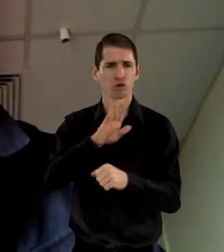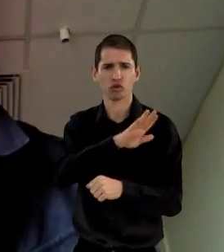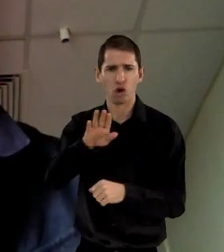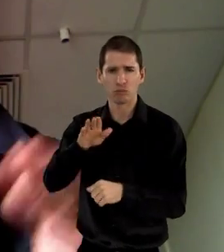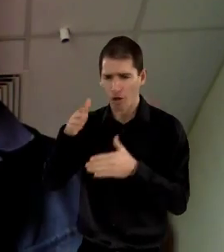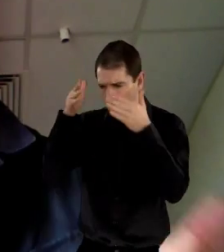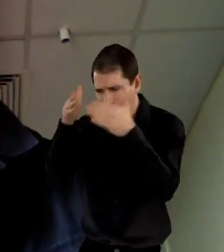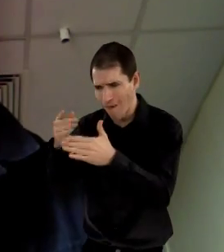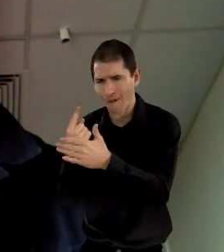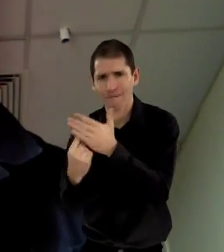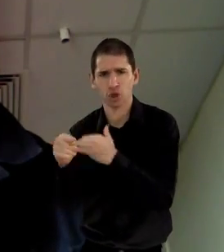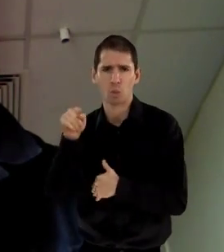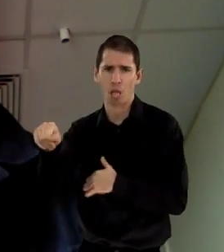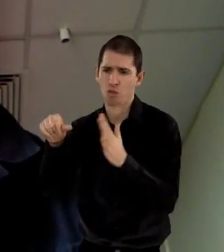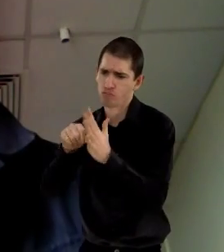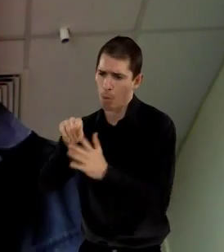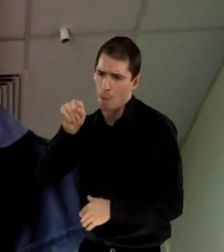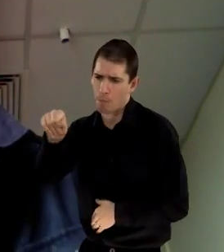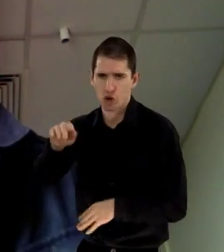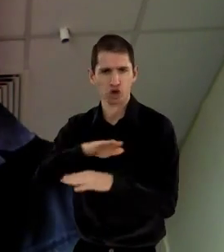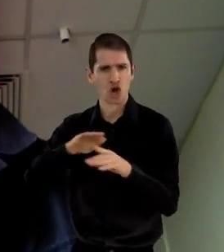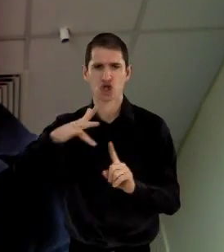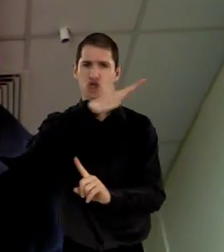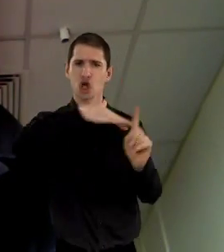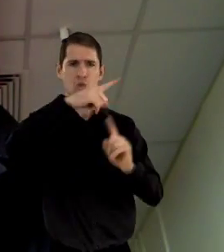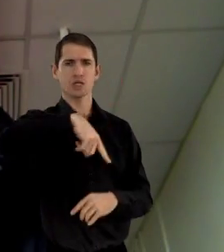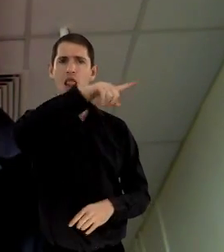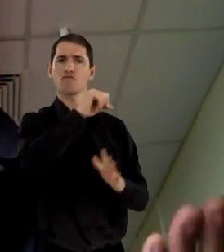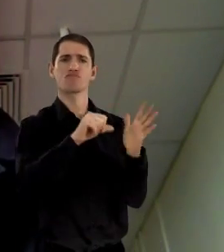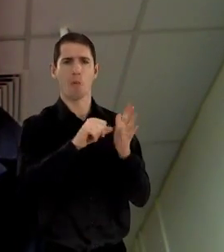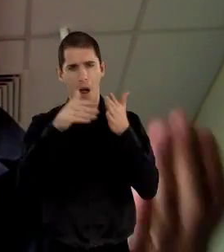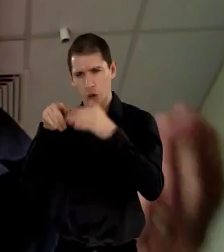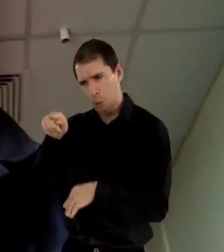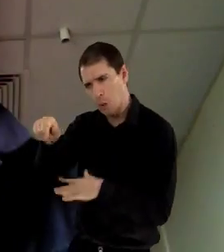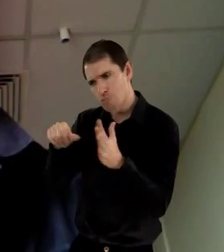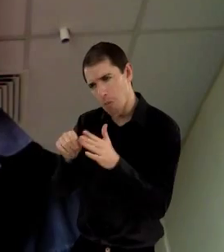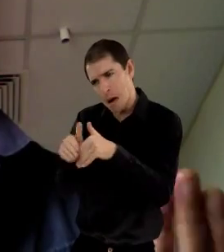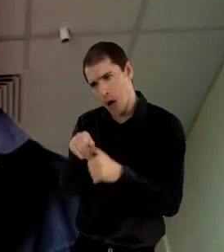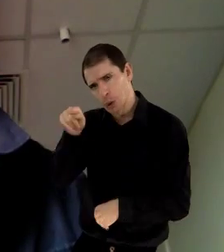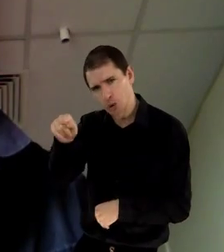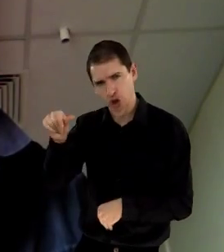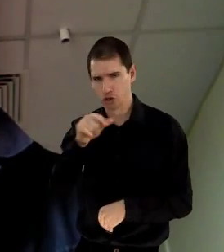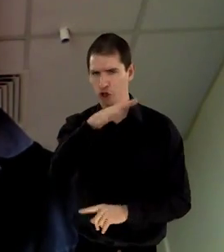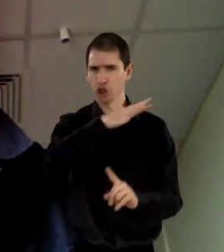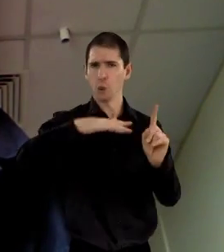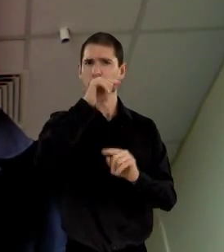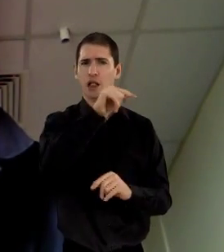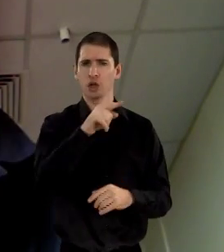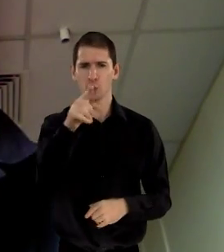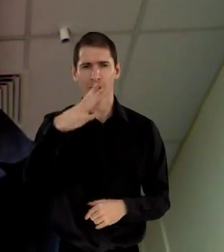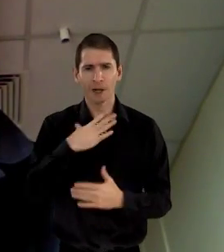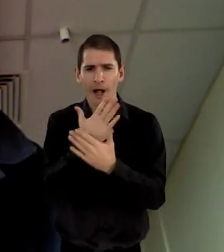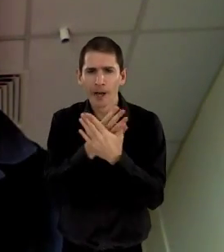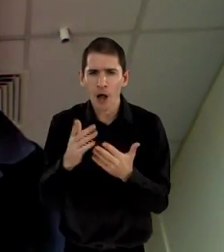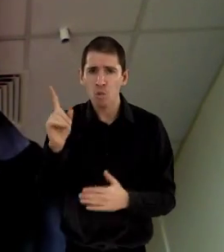solution, well, it's an individual problem and not a social problem. So you need to be clear about what the social model